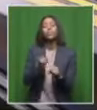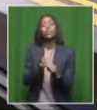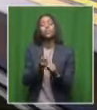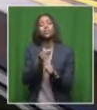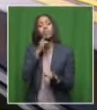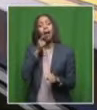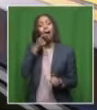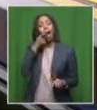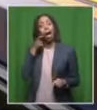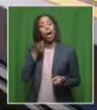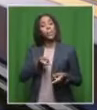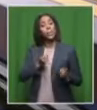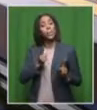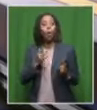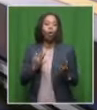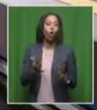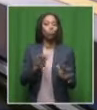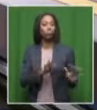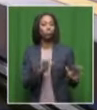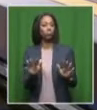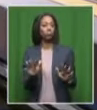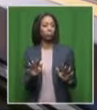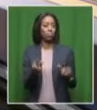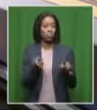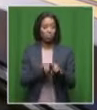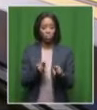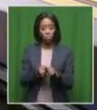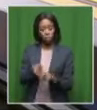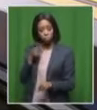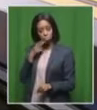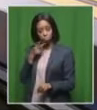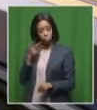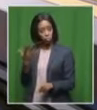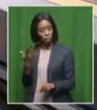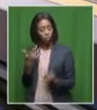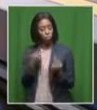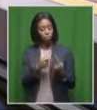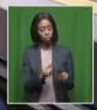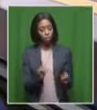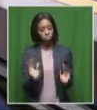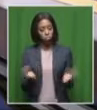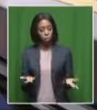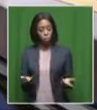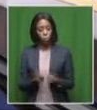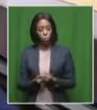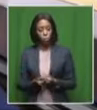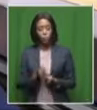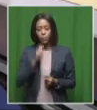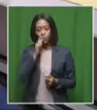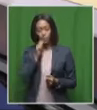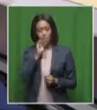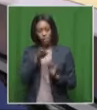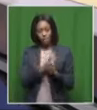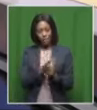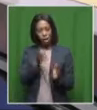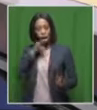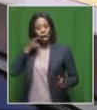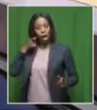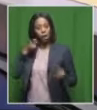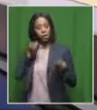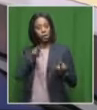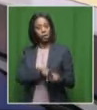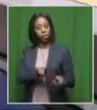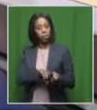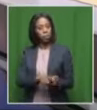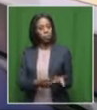addictive Hubli Bubli is, is it the same as, you know, smoking cigarettes, vaping, all of that? Is it a